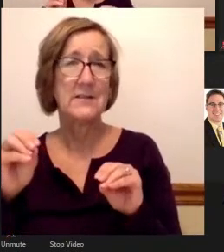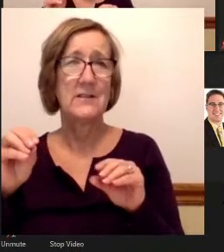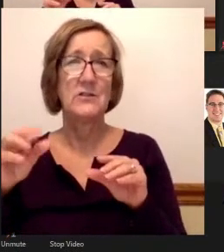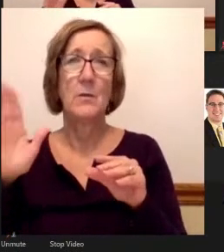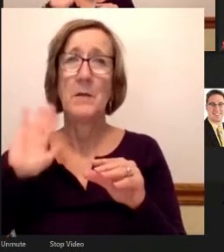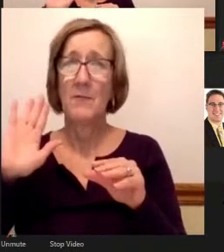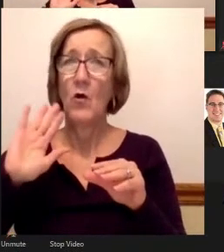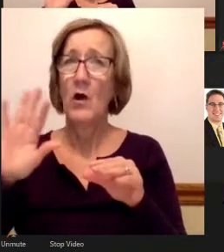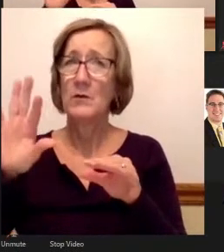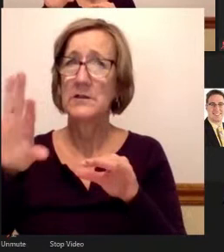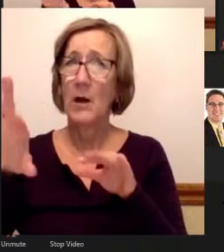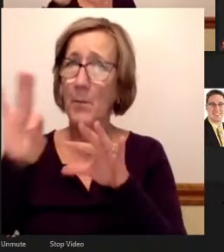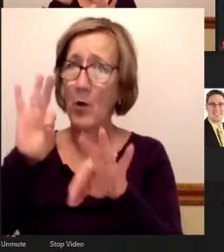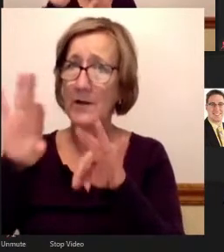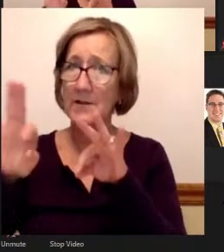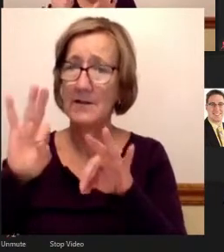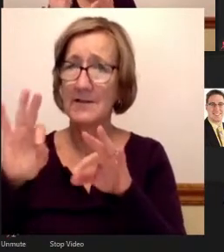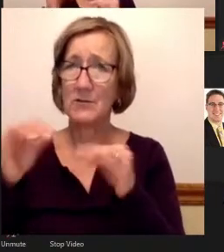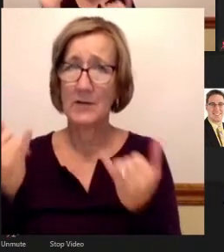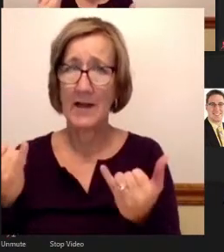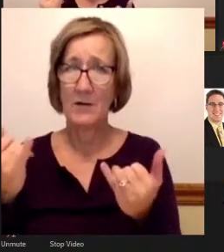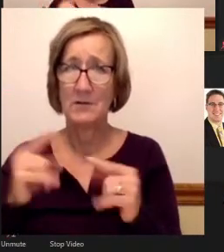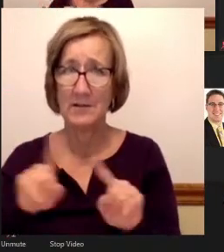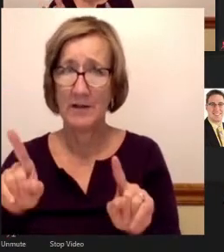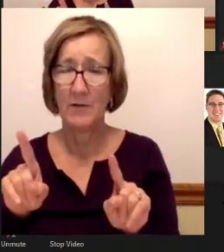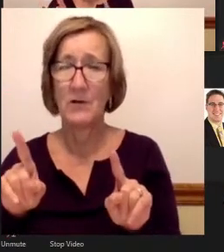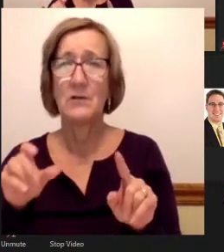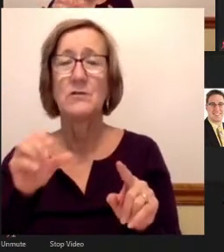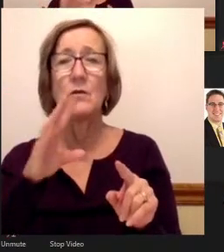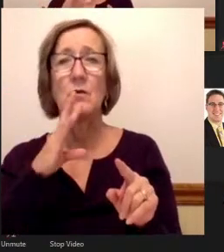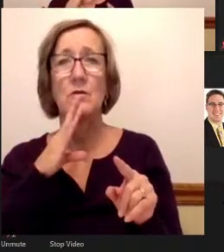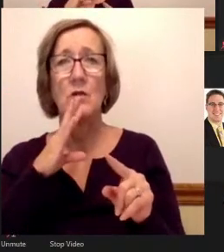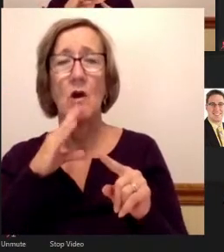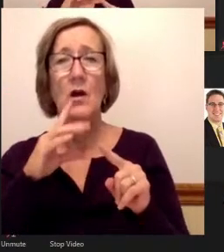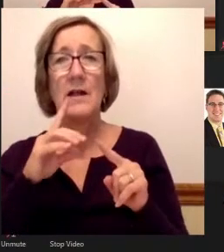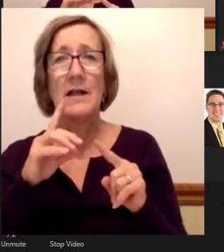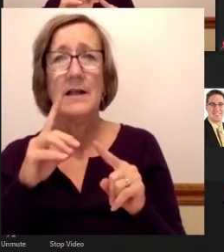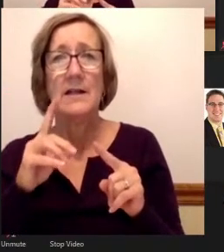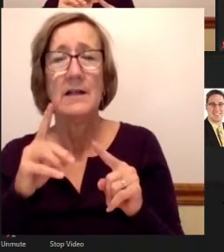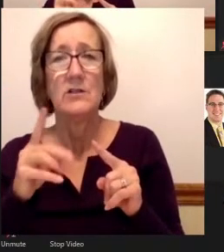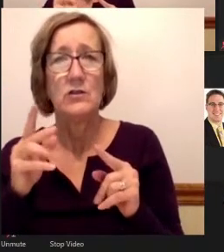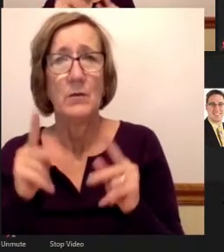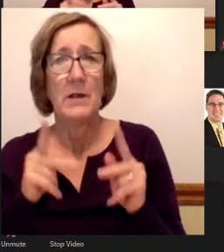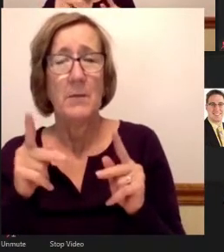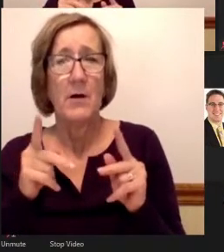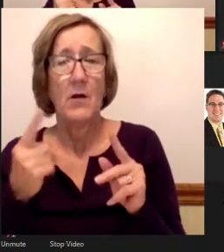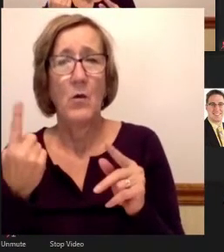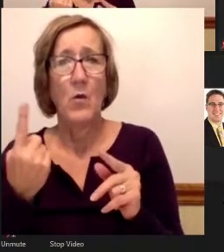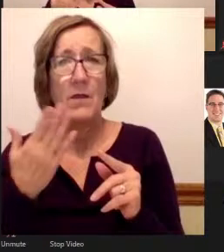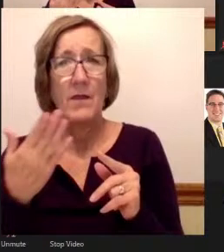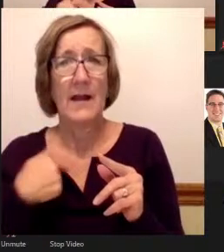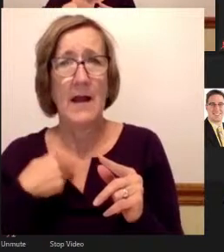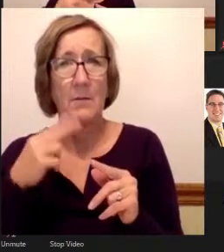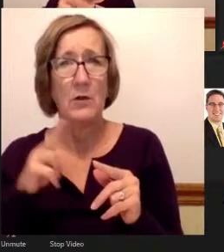different. But in talking with prior electives, one of the departures I've seen that I'm using is the maximum use of